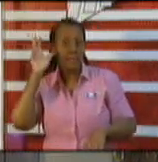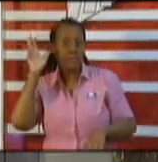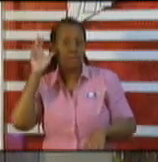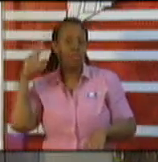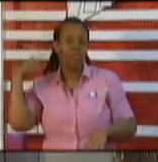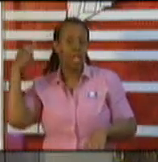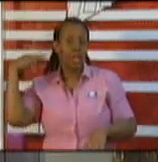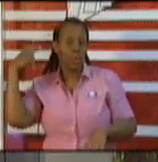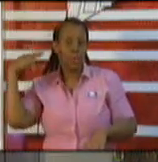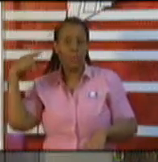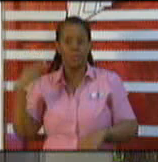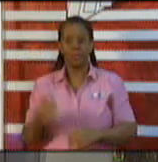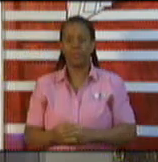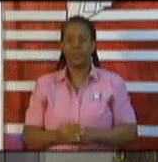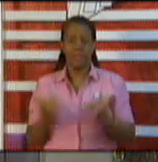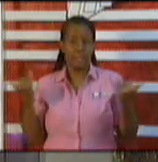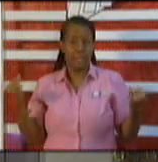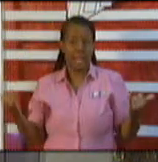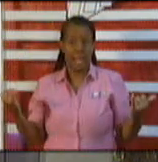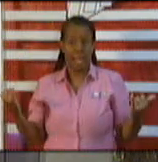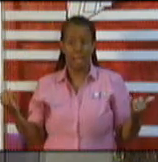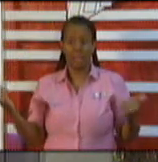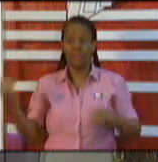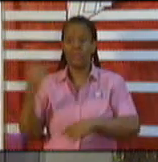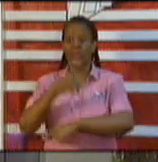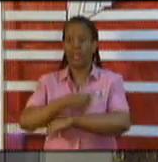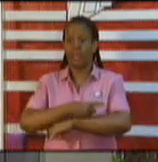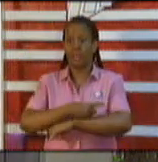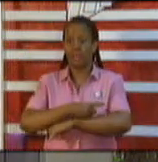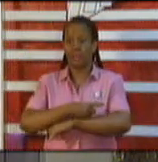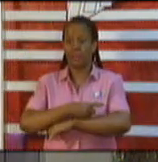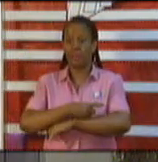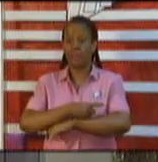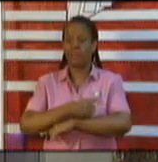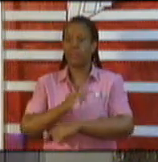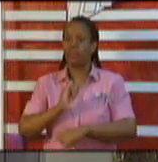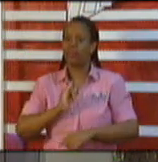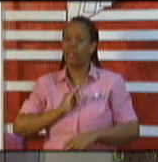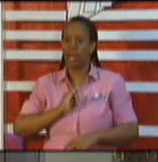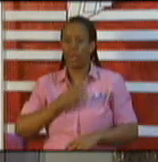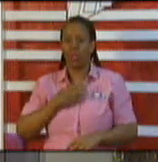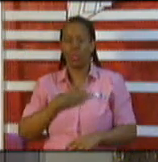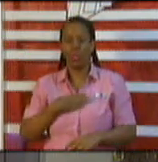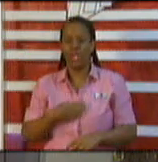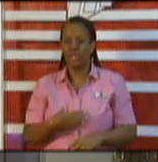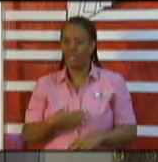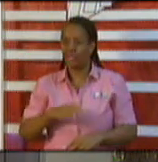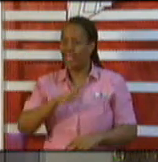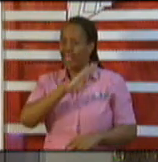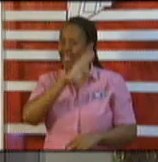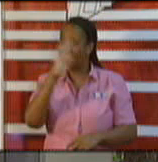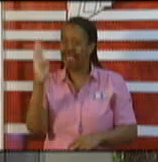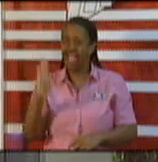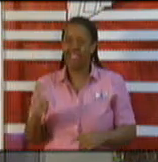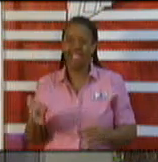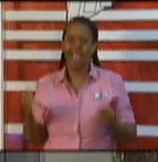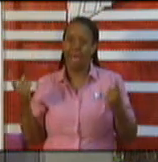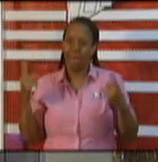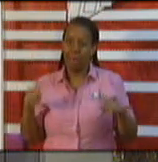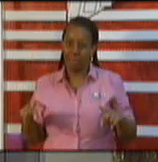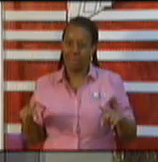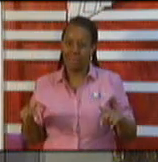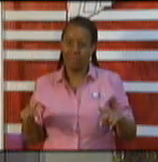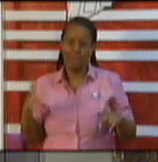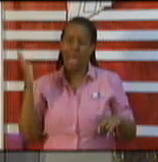Today is one of those days that I wish never existed because of developments